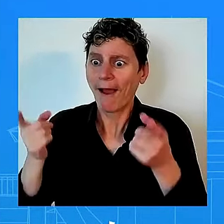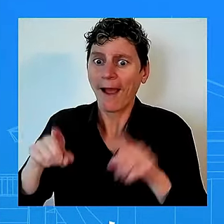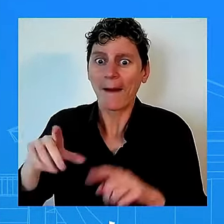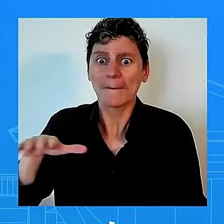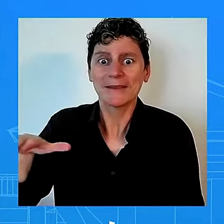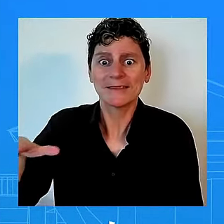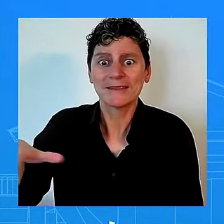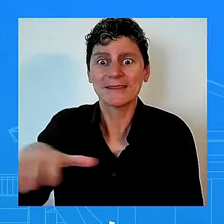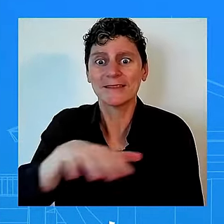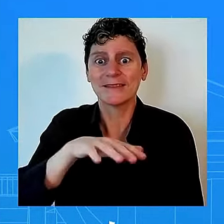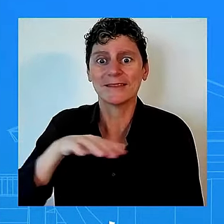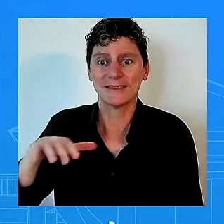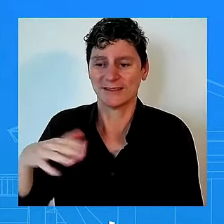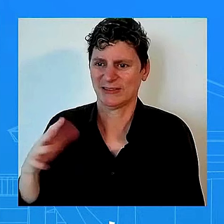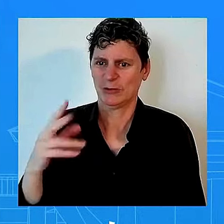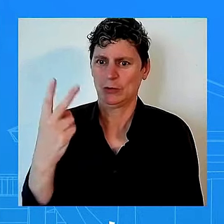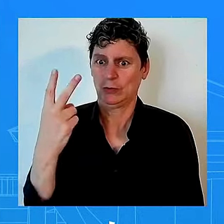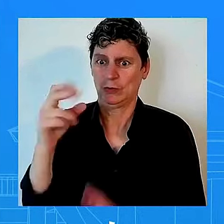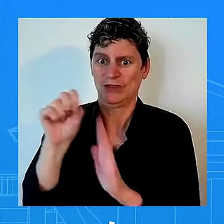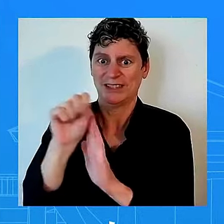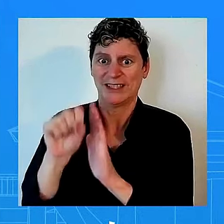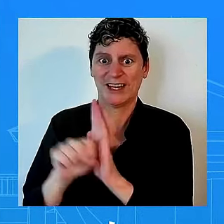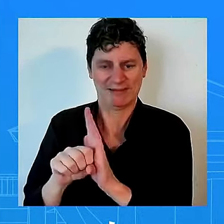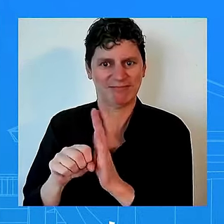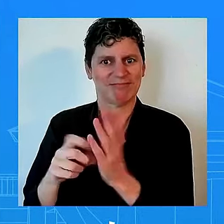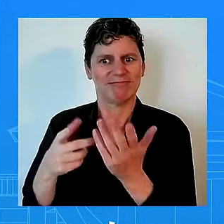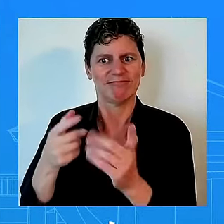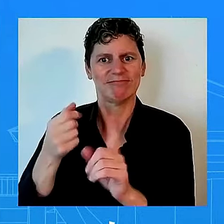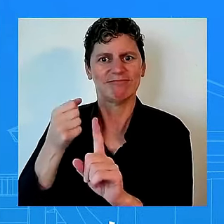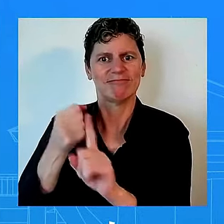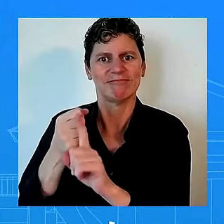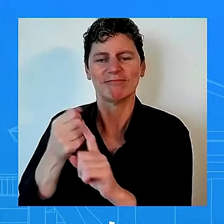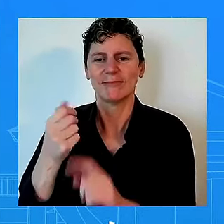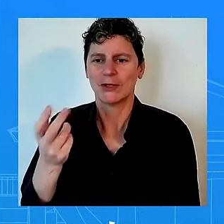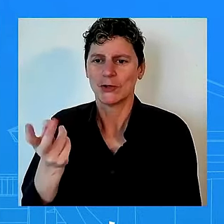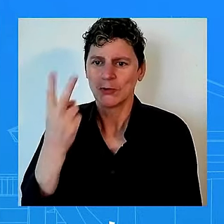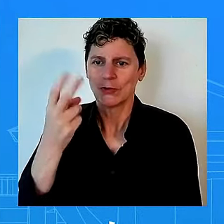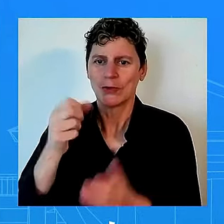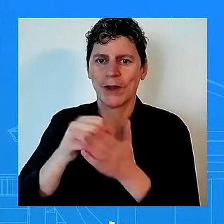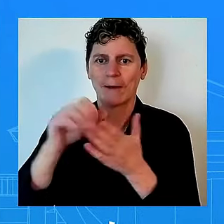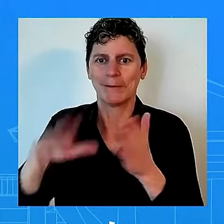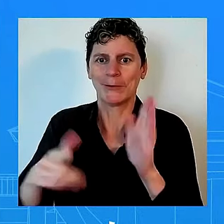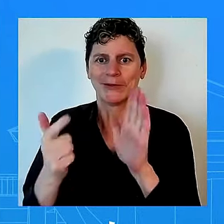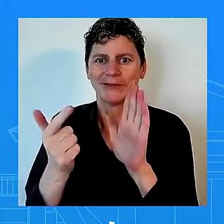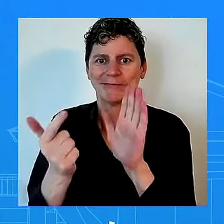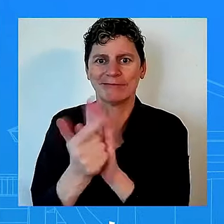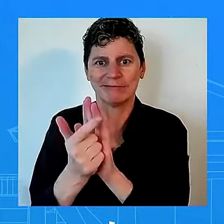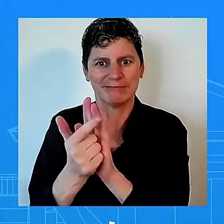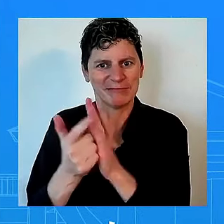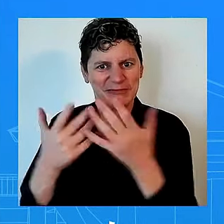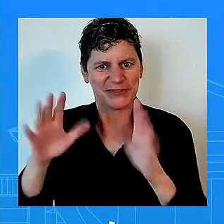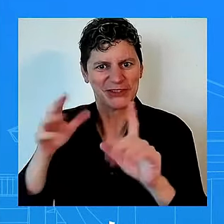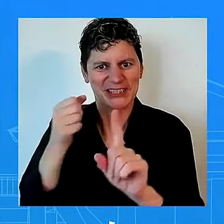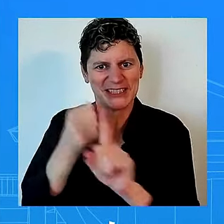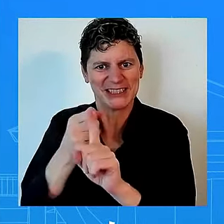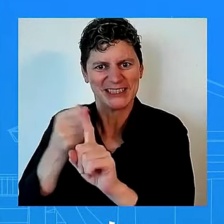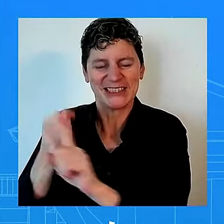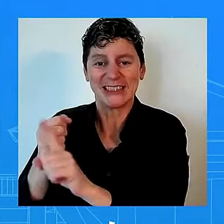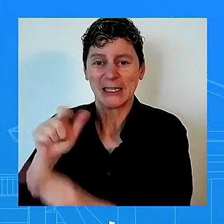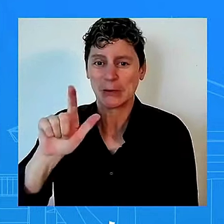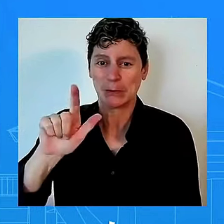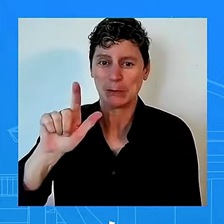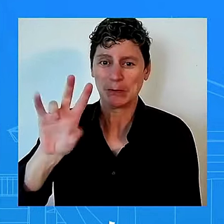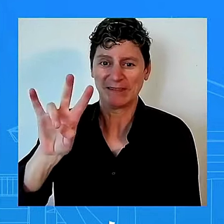women uh who are now affected by this uh who um who their reproductive freedom